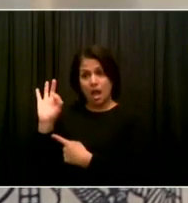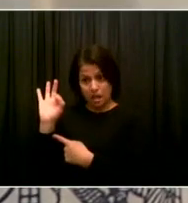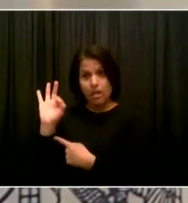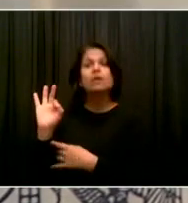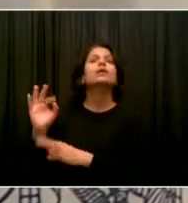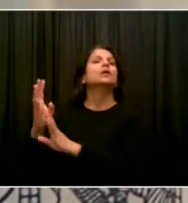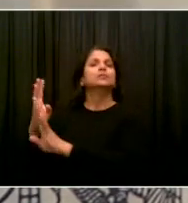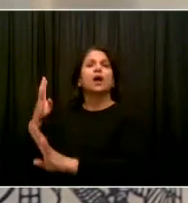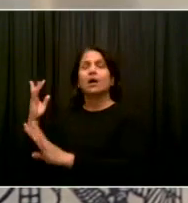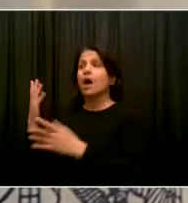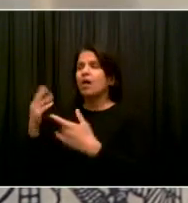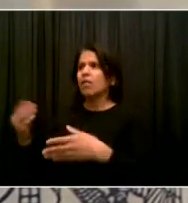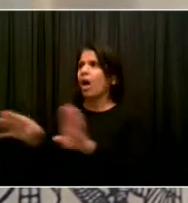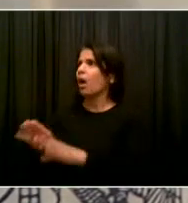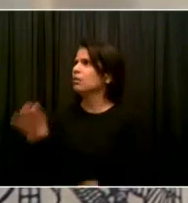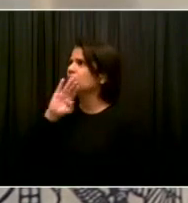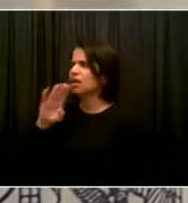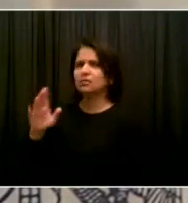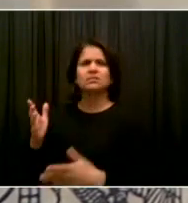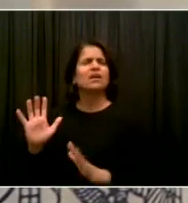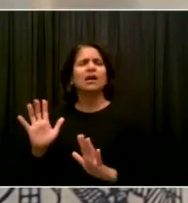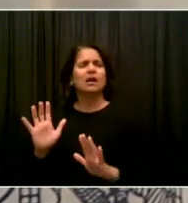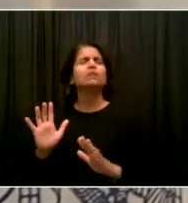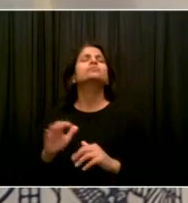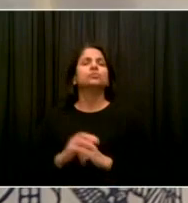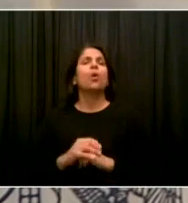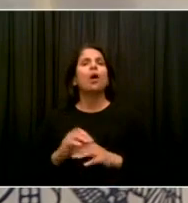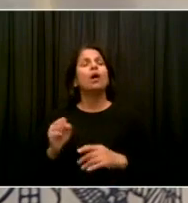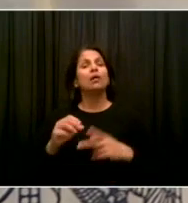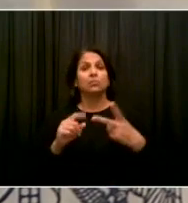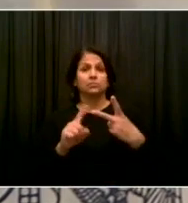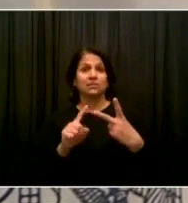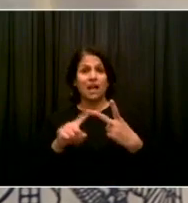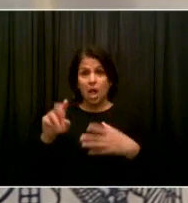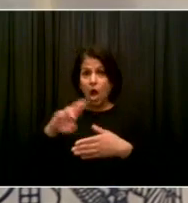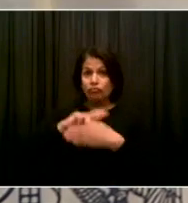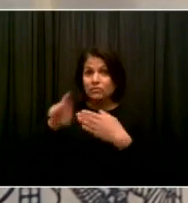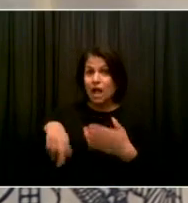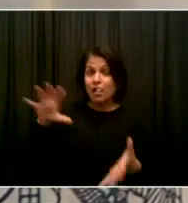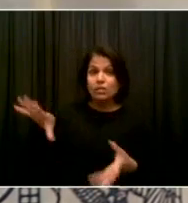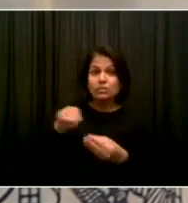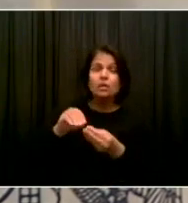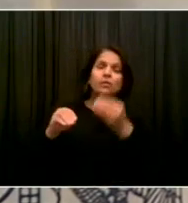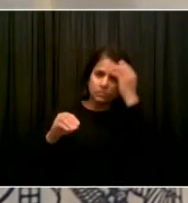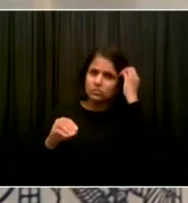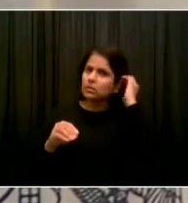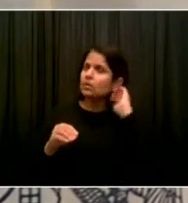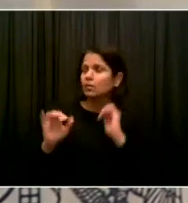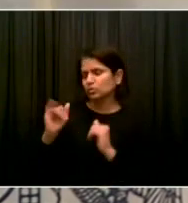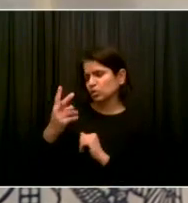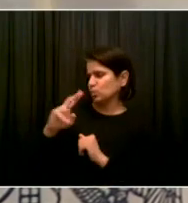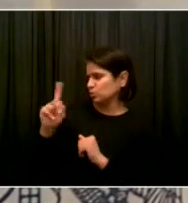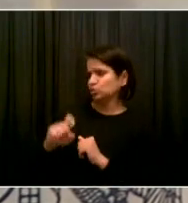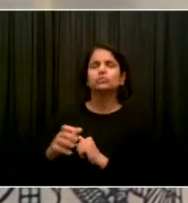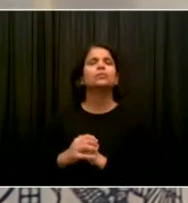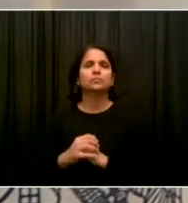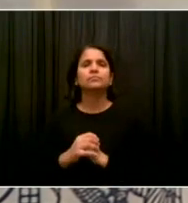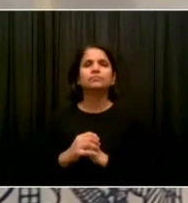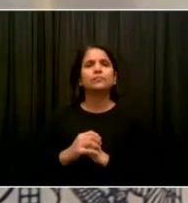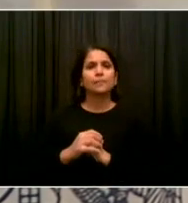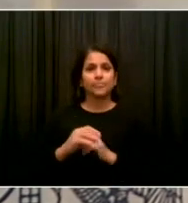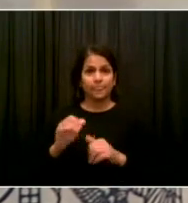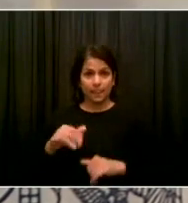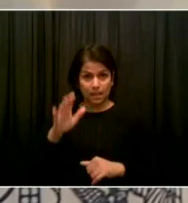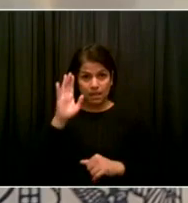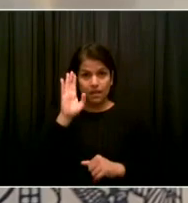getting the results back. And I think the results question, James, is very different if you go to a public sector site than if you go to,